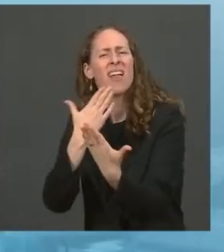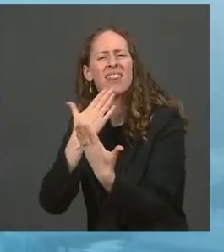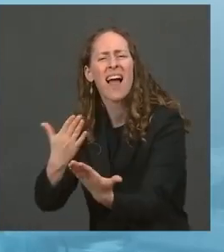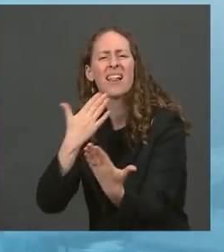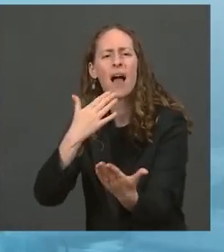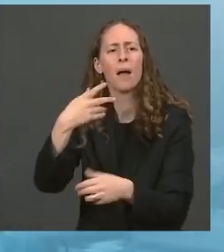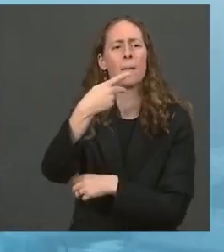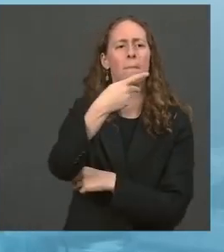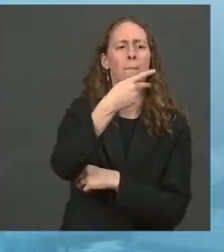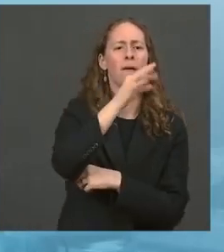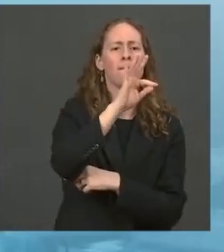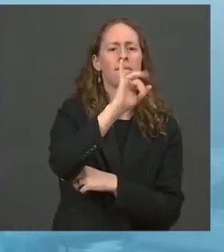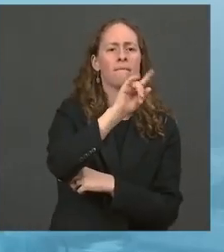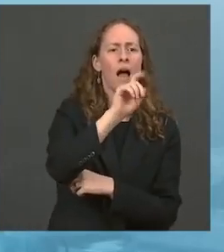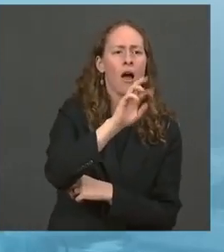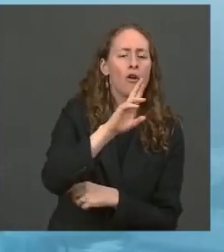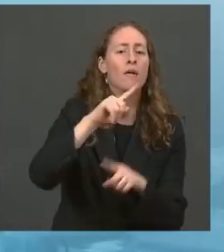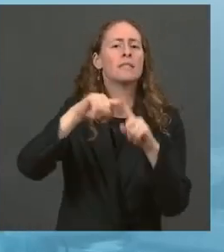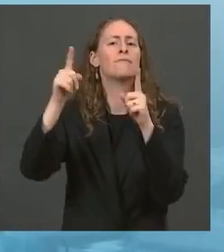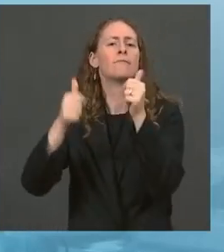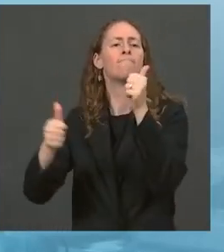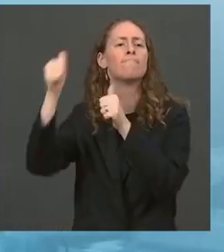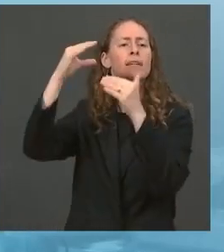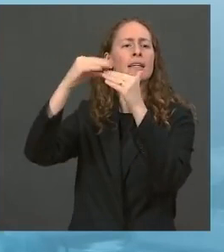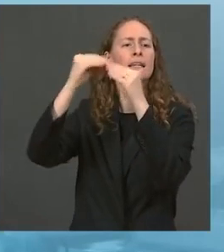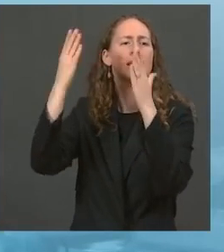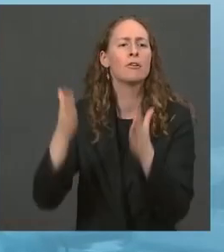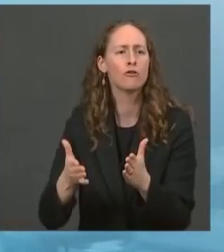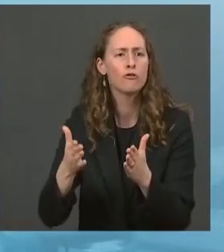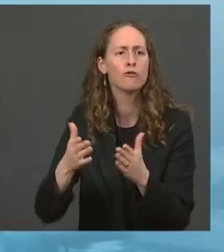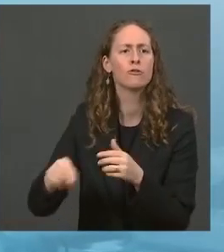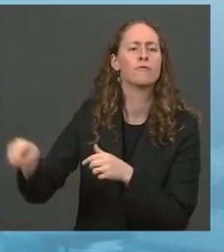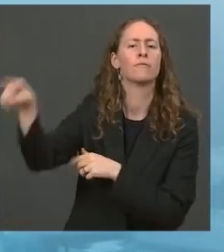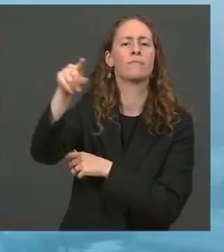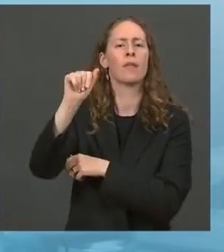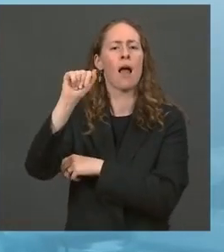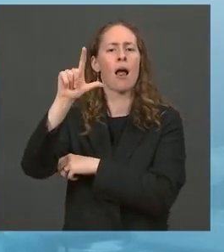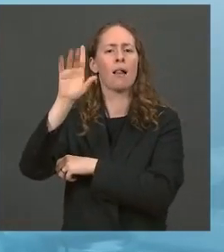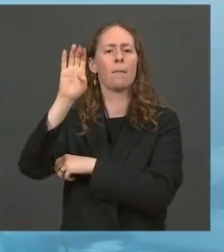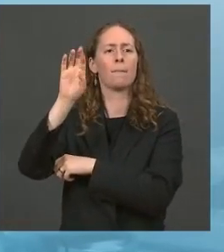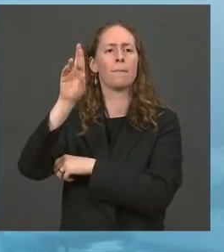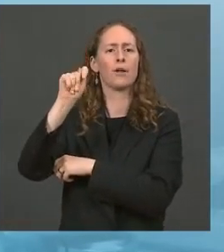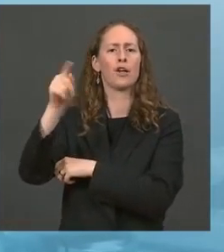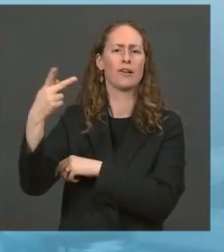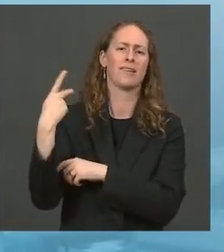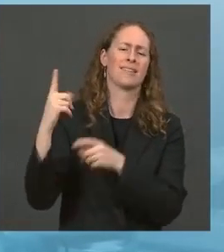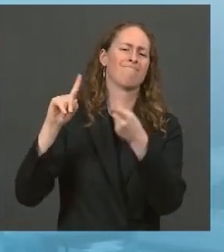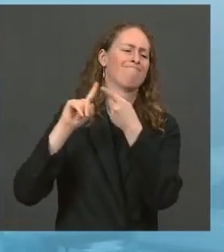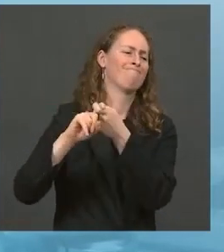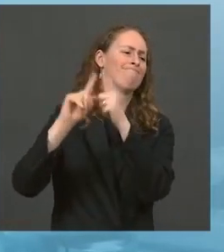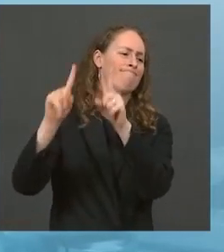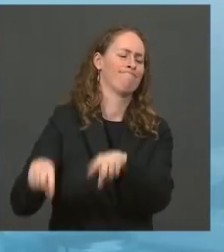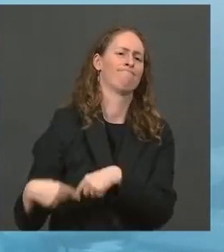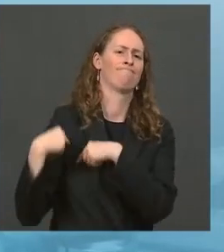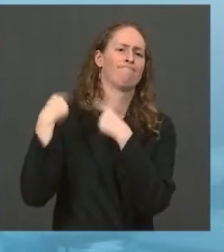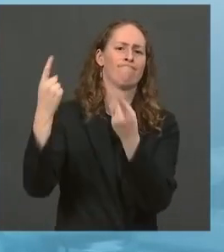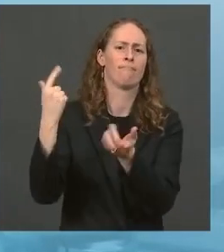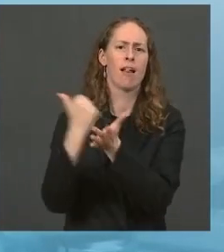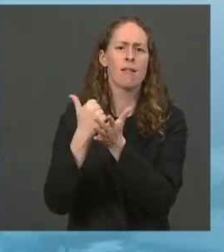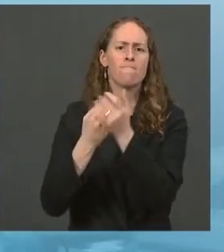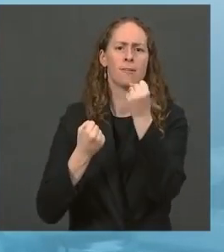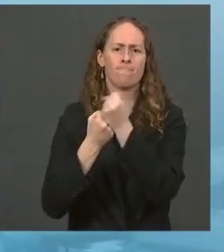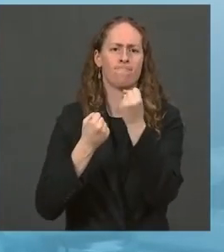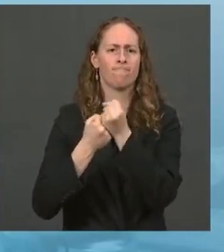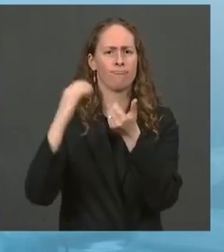Albert. Albert has been a good friend and has been helpful. They've been and continue to be partners and the leader in this fight.